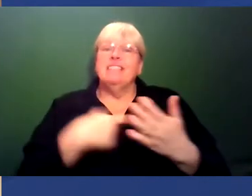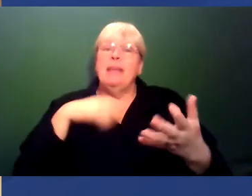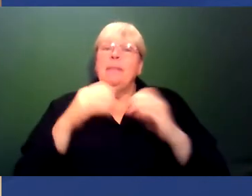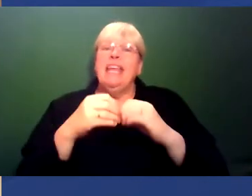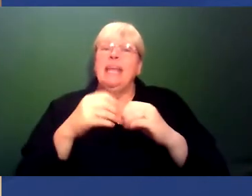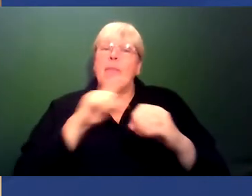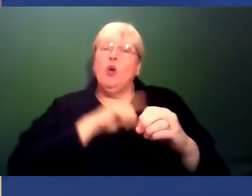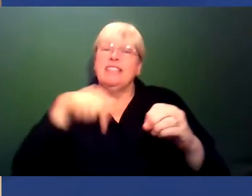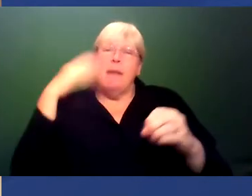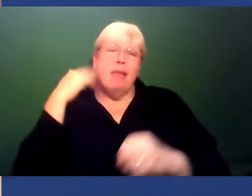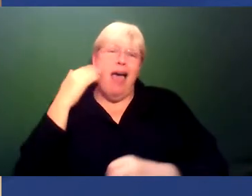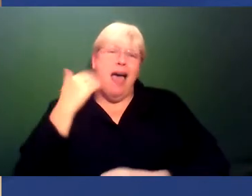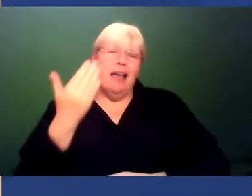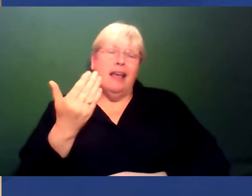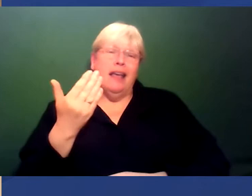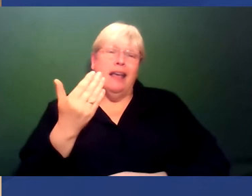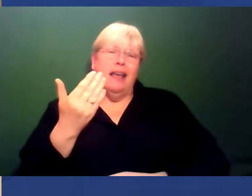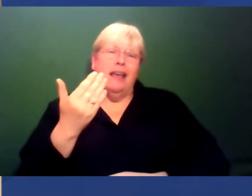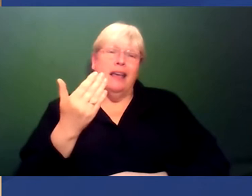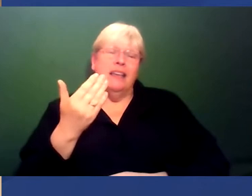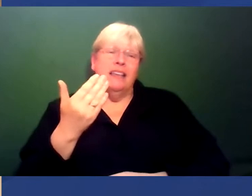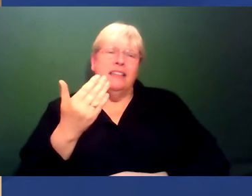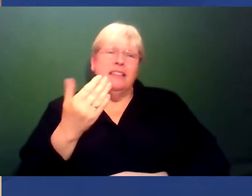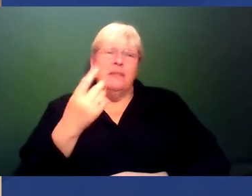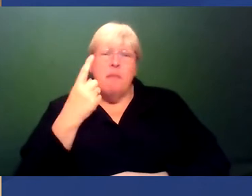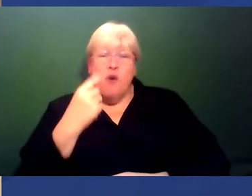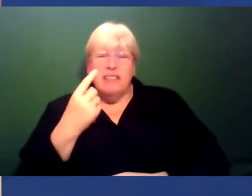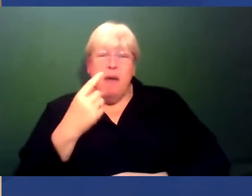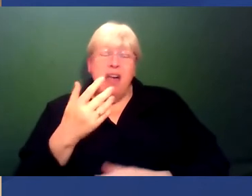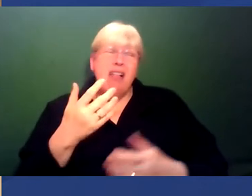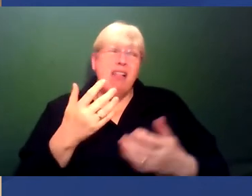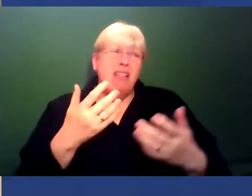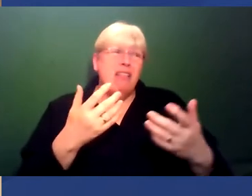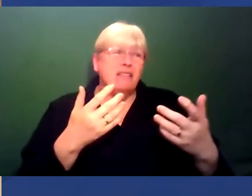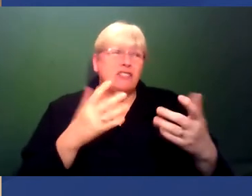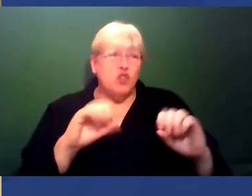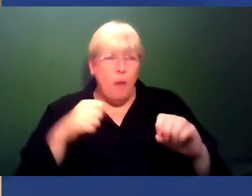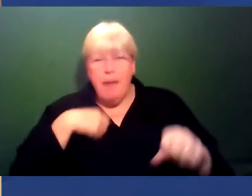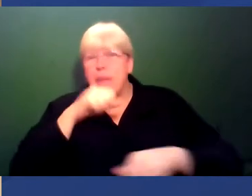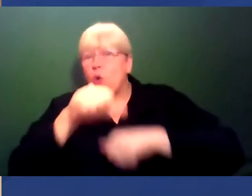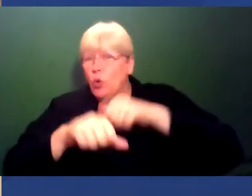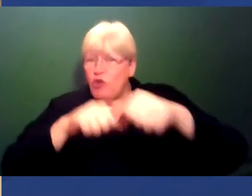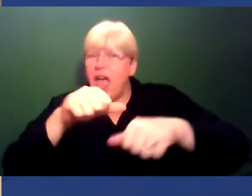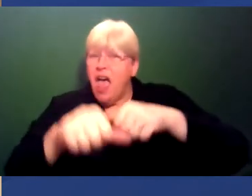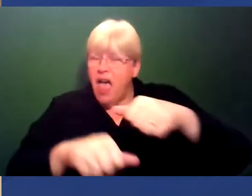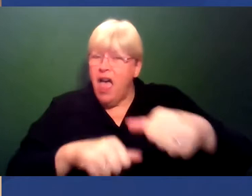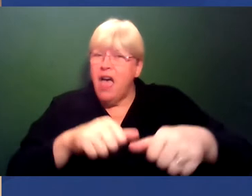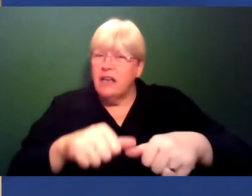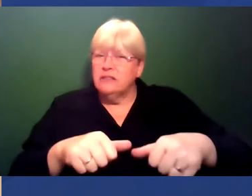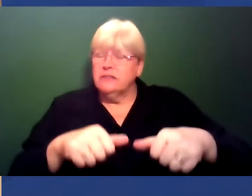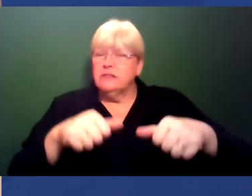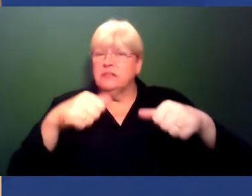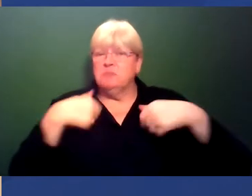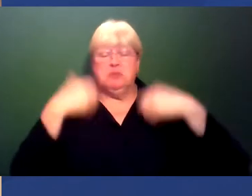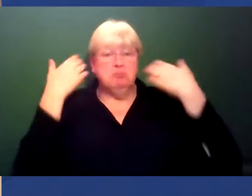favour because I'm black. And those things could have, you know, could have impeded my progress. And I wouldn't be